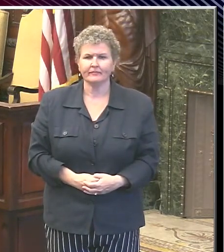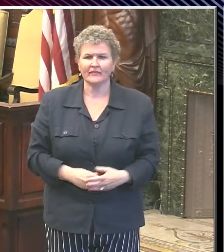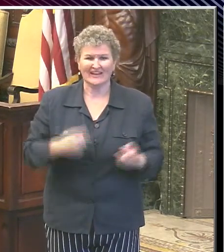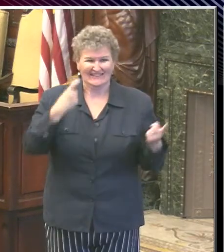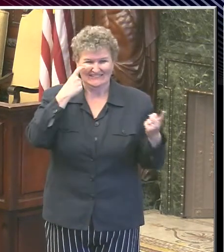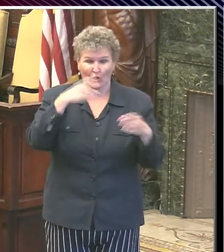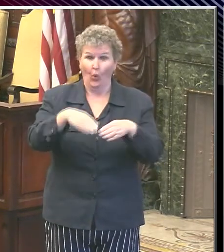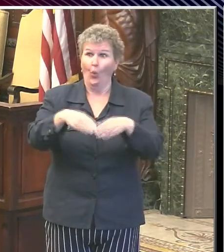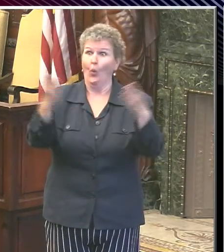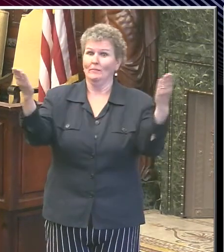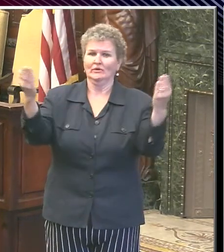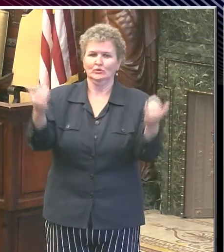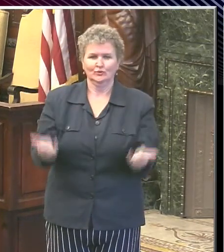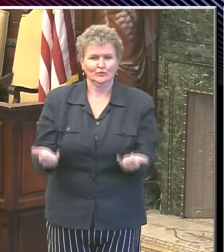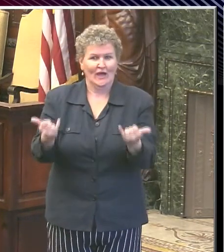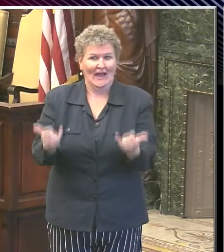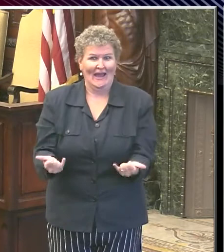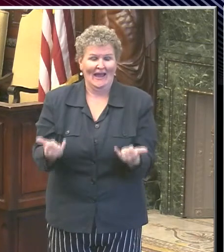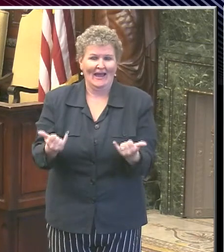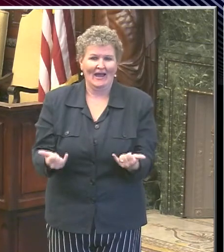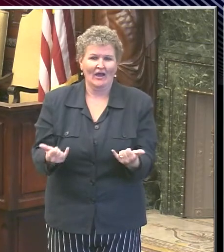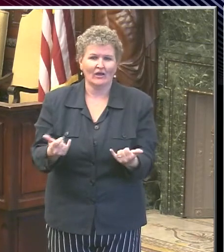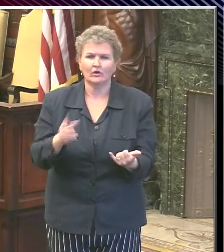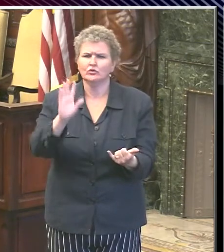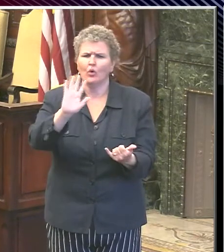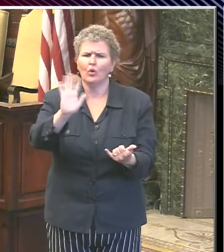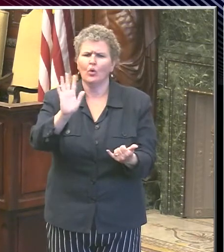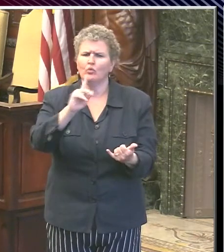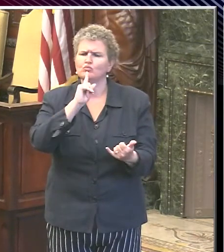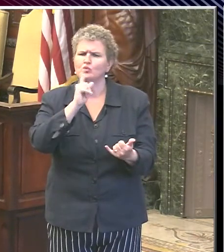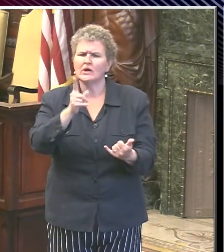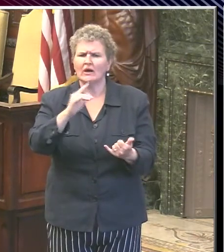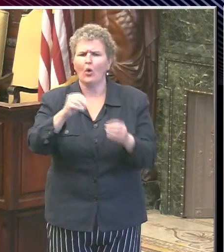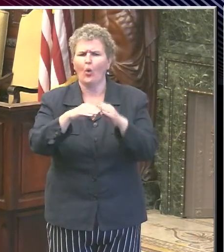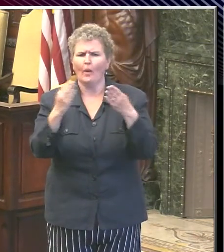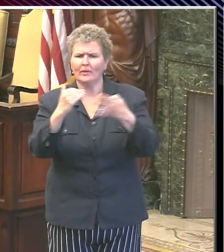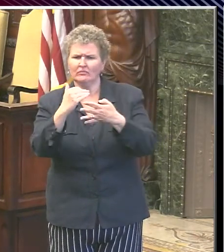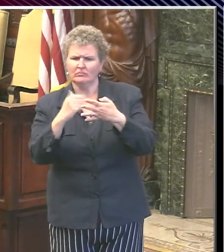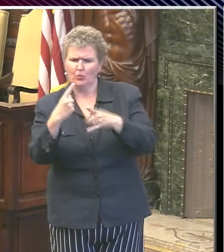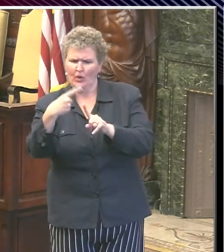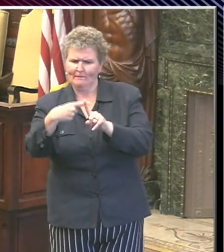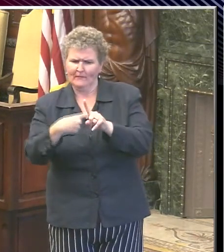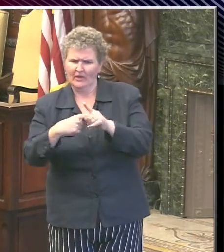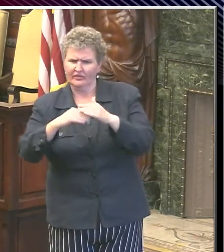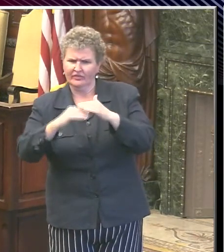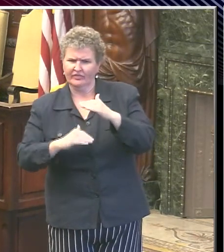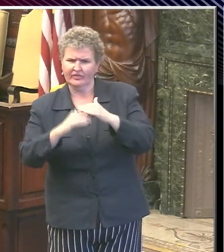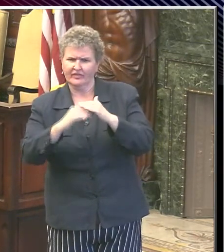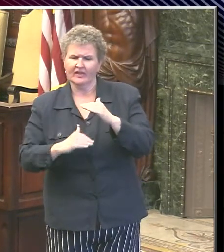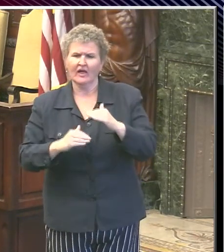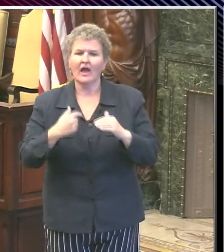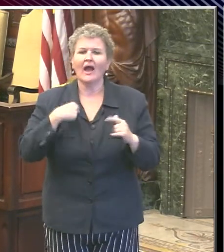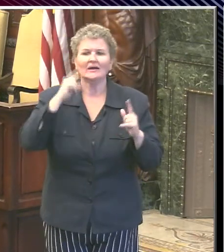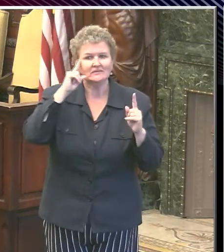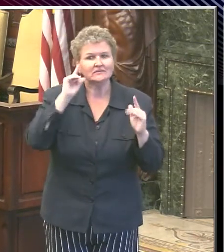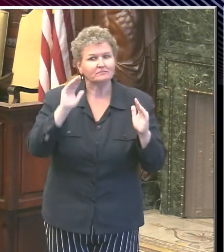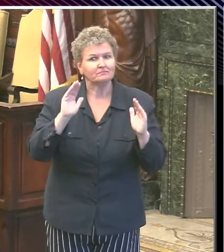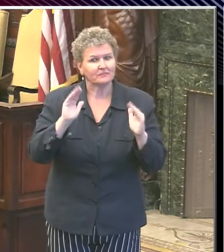open for a little under a month now. And we anticipate that there will be some